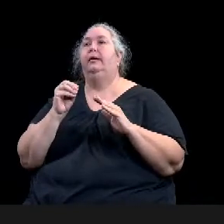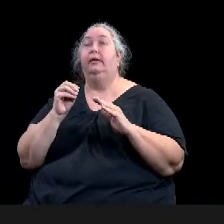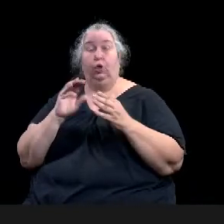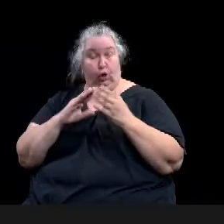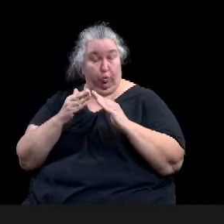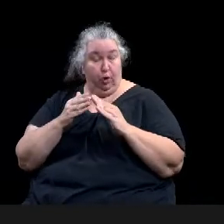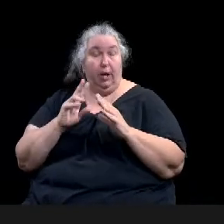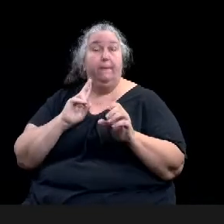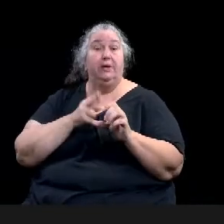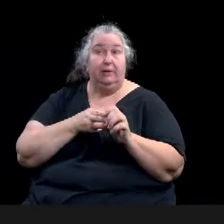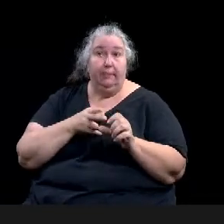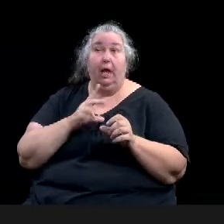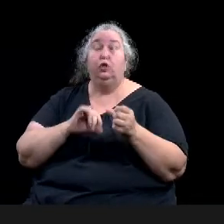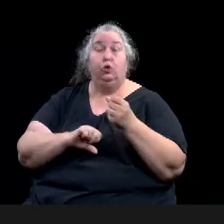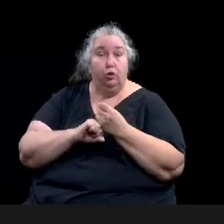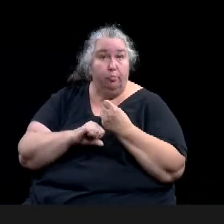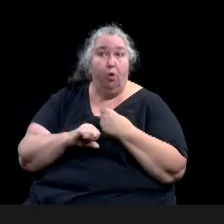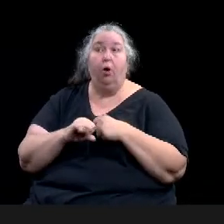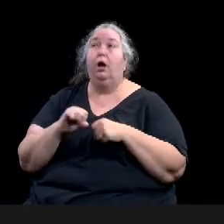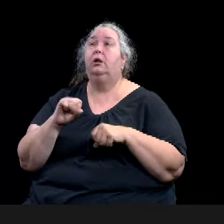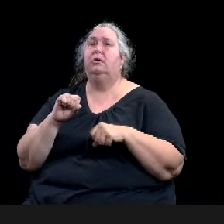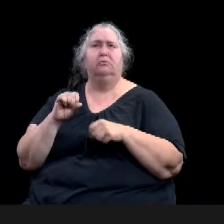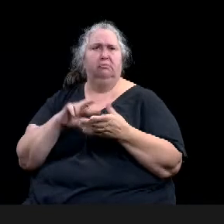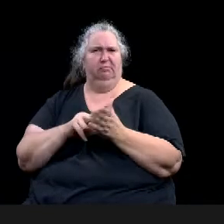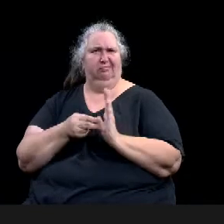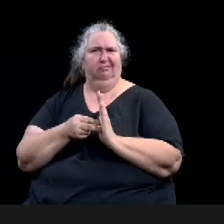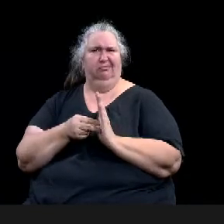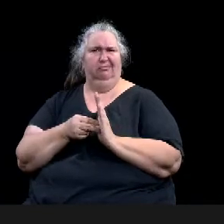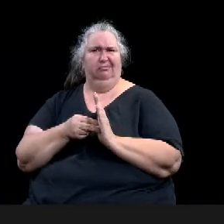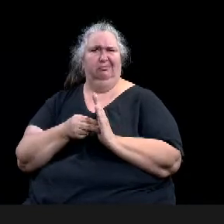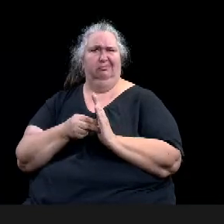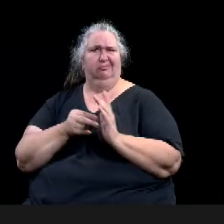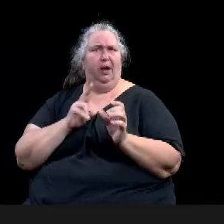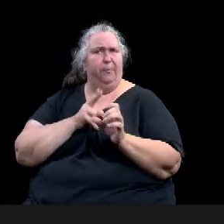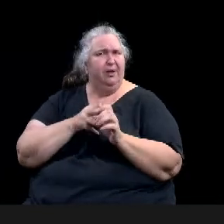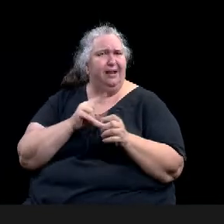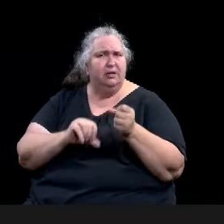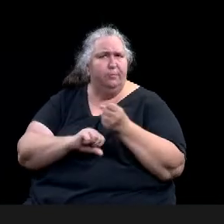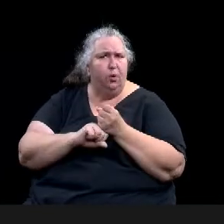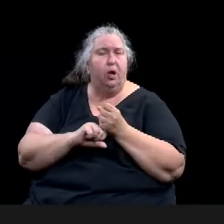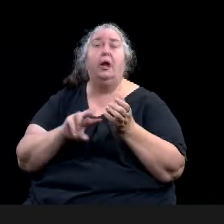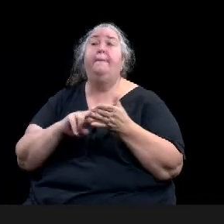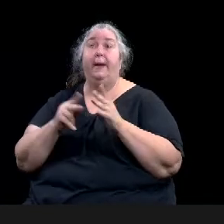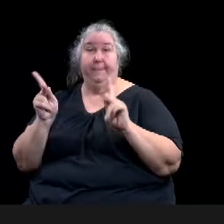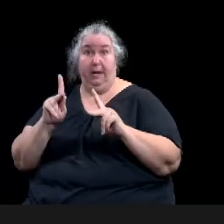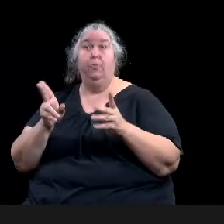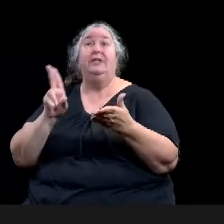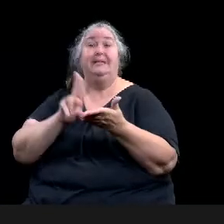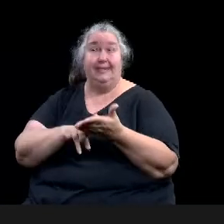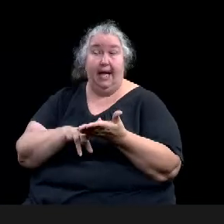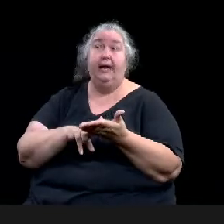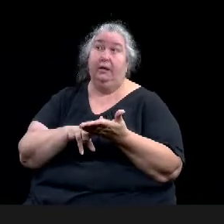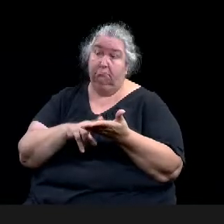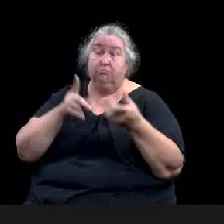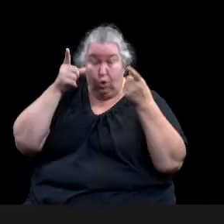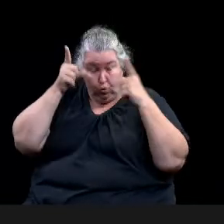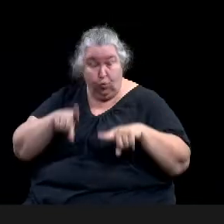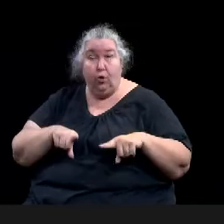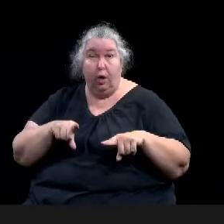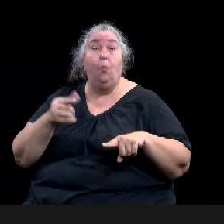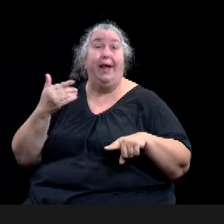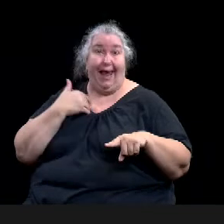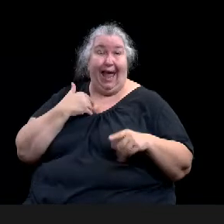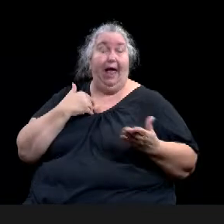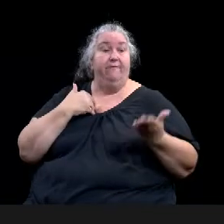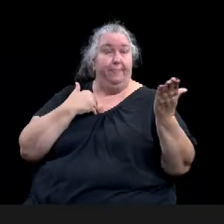they support that. We have actually have a petition in the application, um, that requires at least five signatures. We would like to see more, because we'd